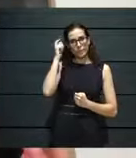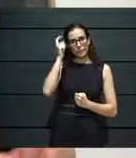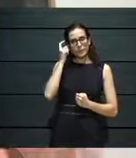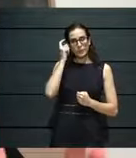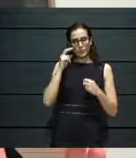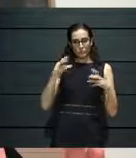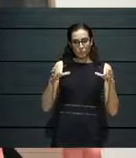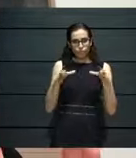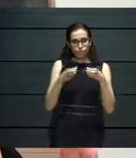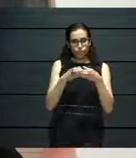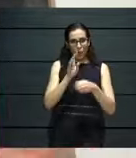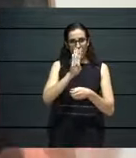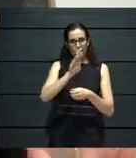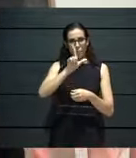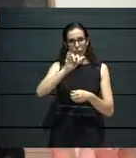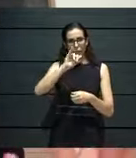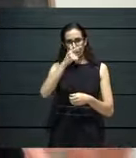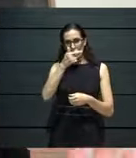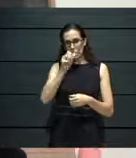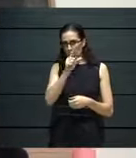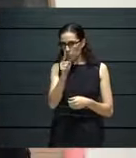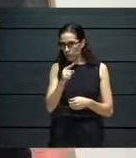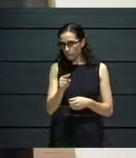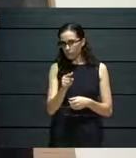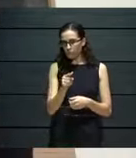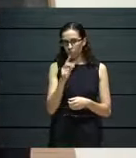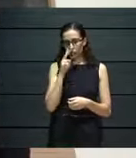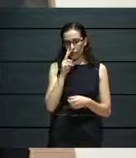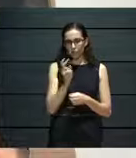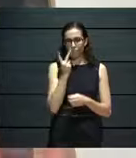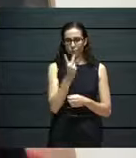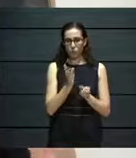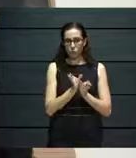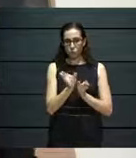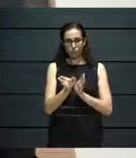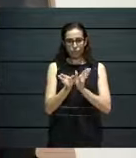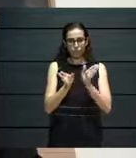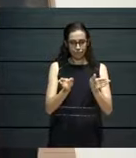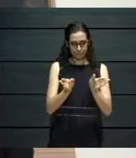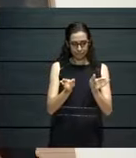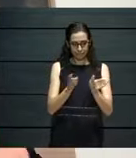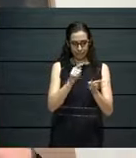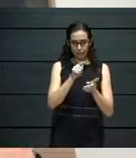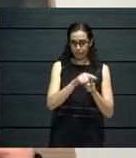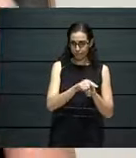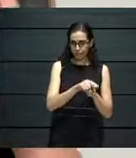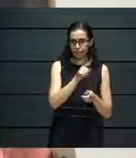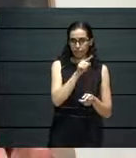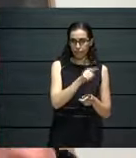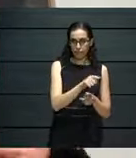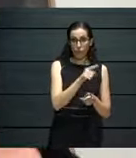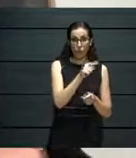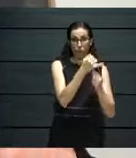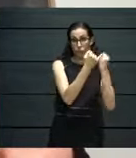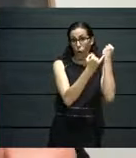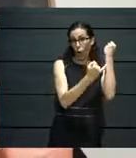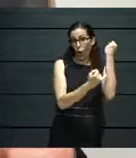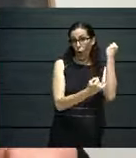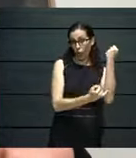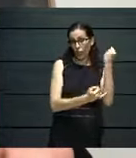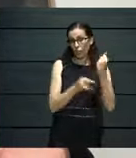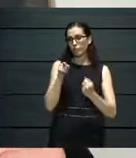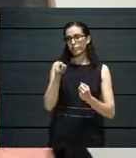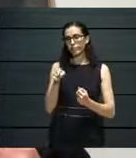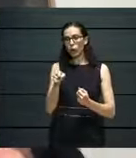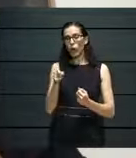-part organization, a two-part model. One was the online and the